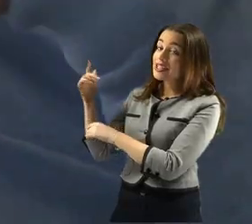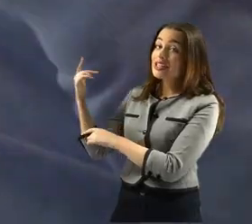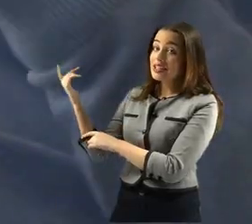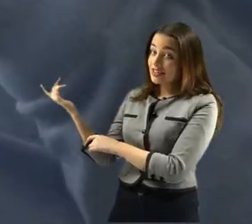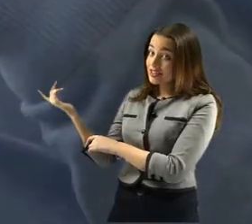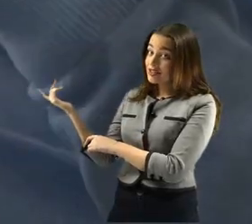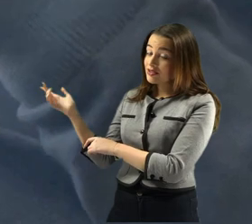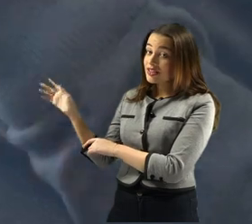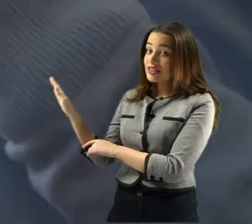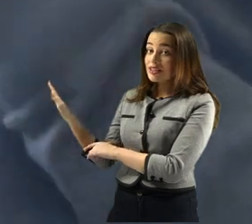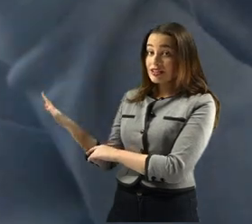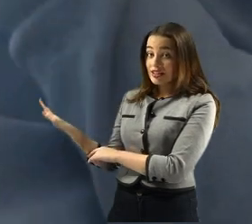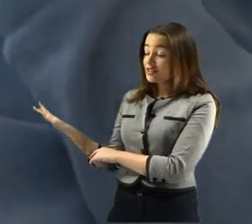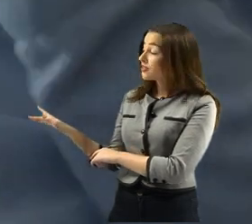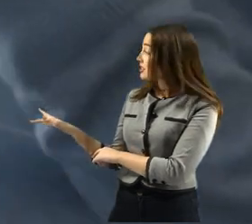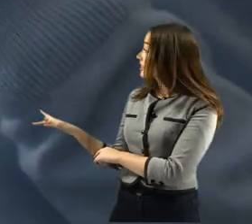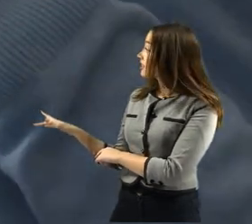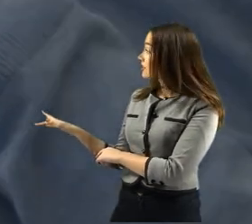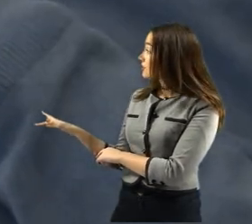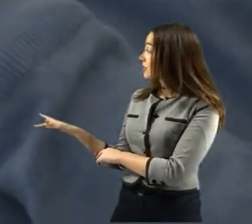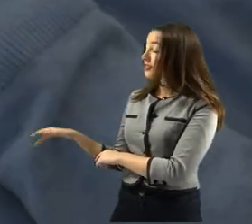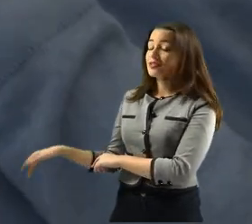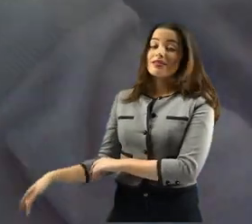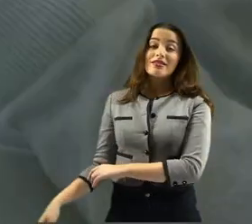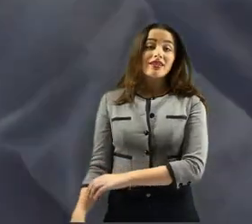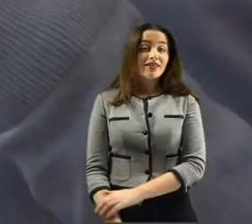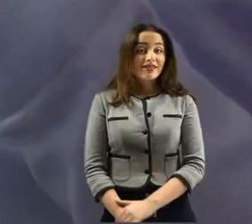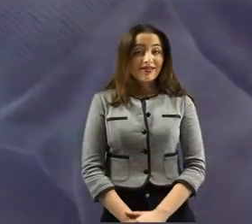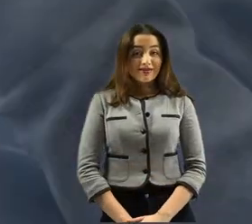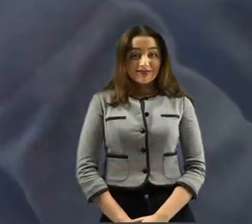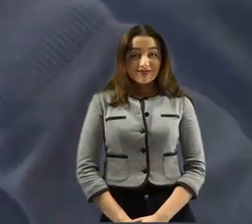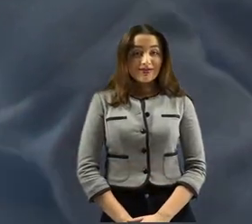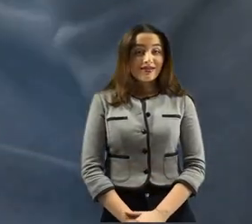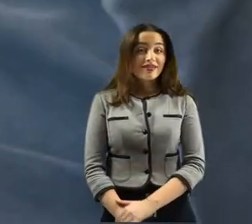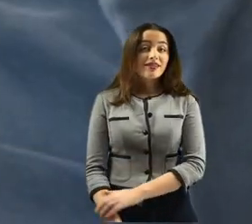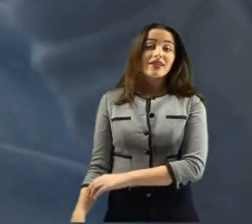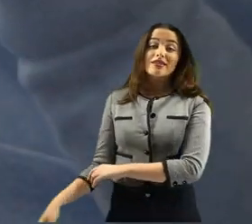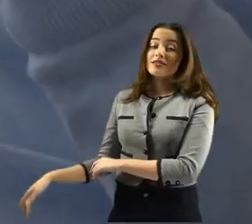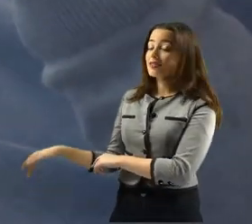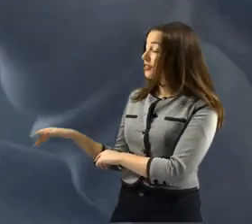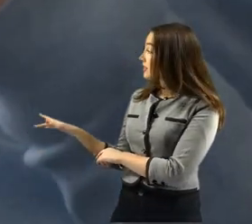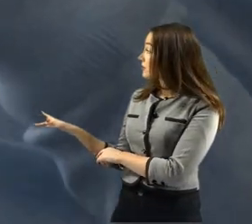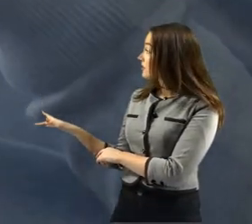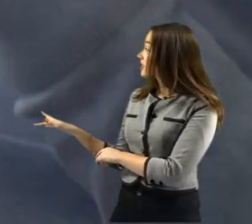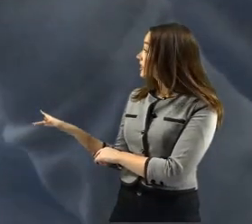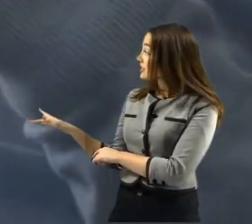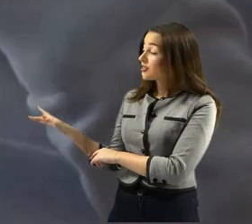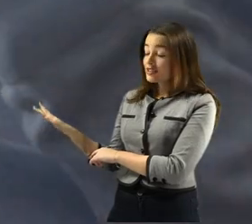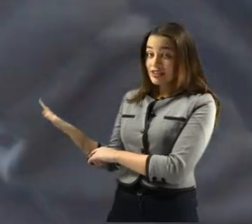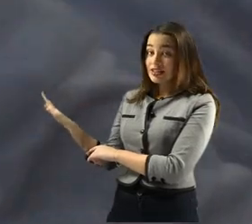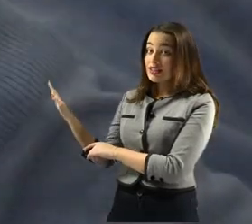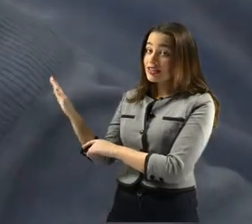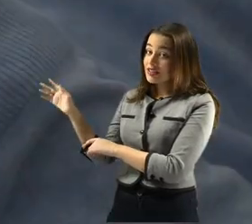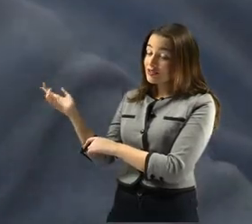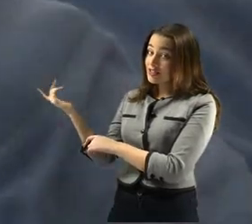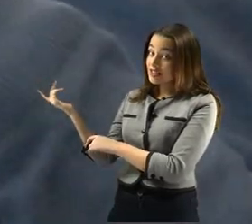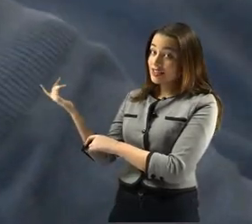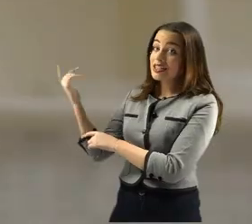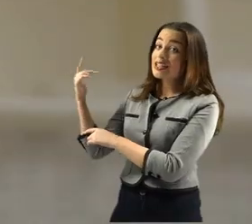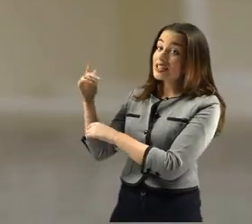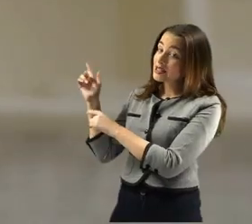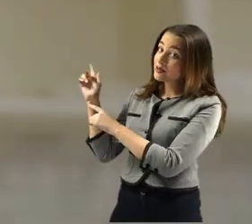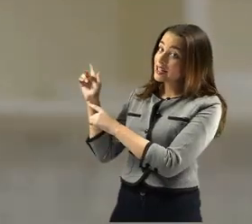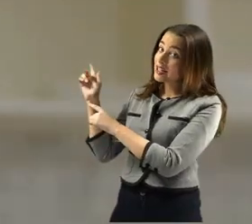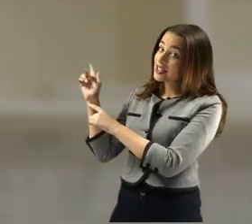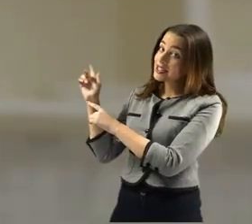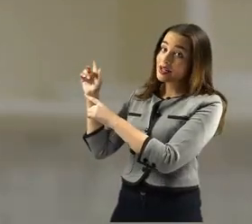we think, we often engage in an internal monologue, a conversation with ourselves, if you will. For many, thoughts are essentially silent words.